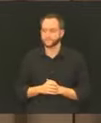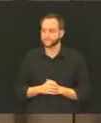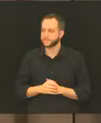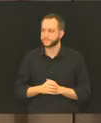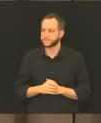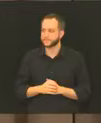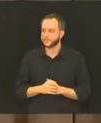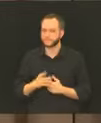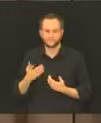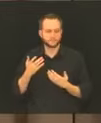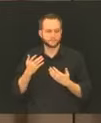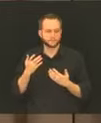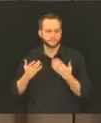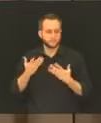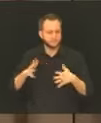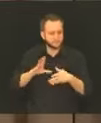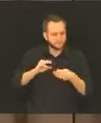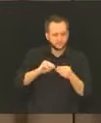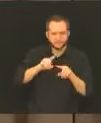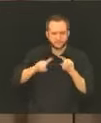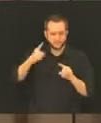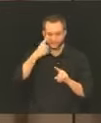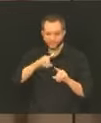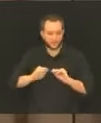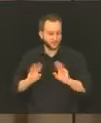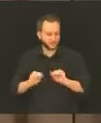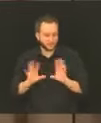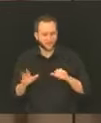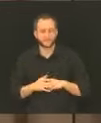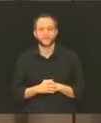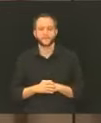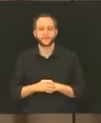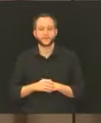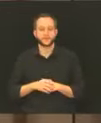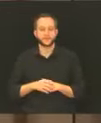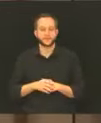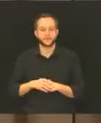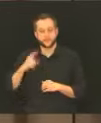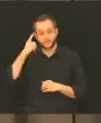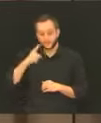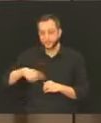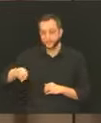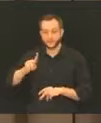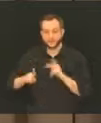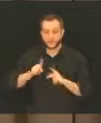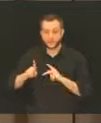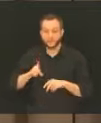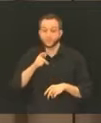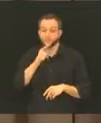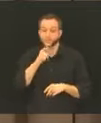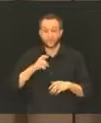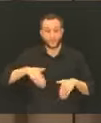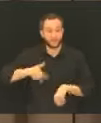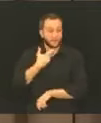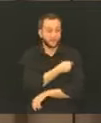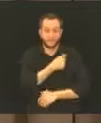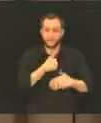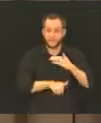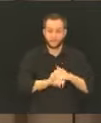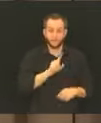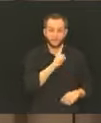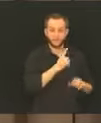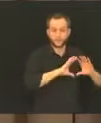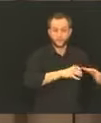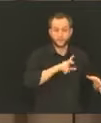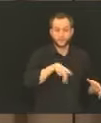this, but maybe just remind people, how are we handling people who are in phase one that still need a vaccine, as well as people who